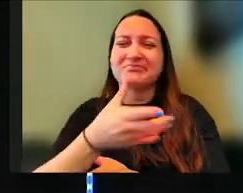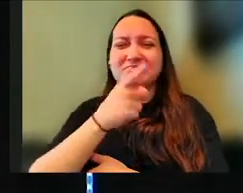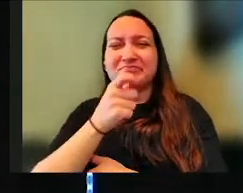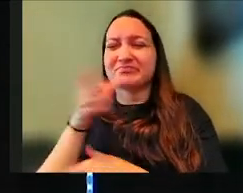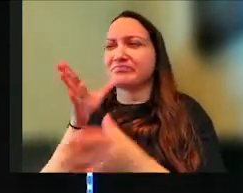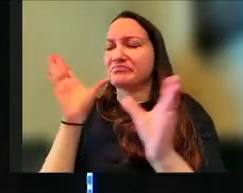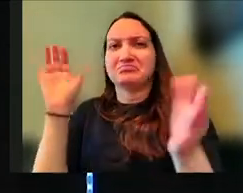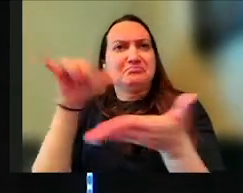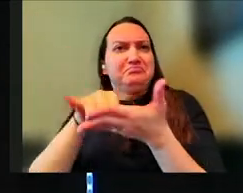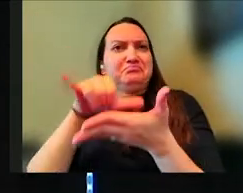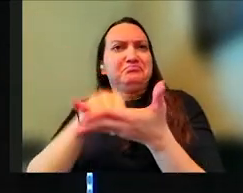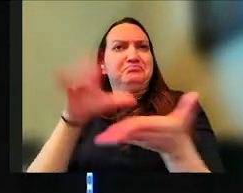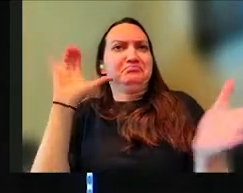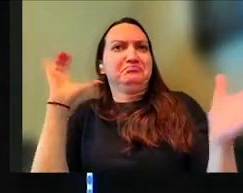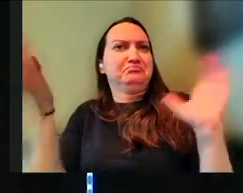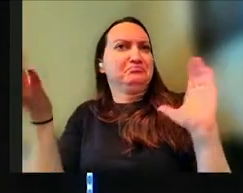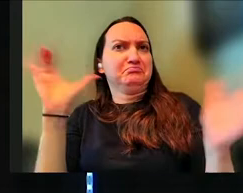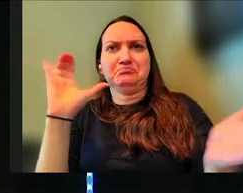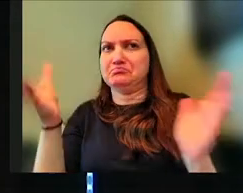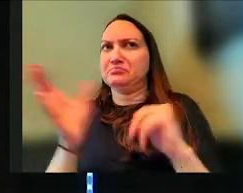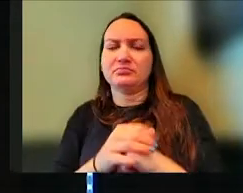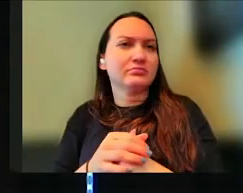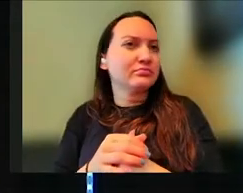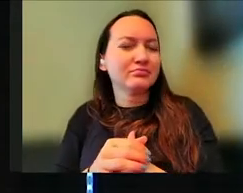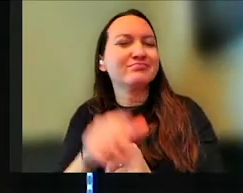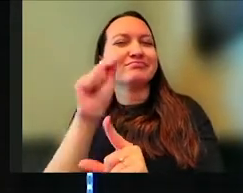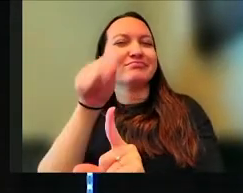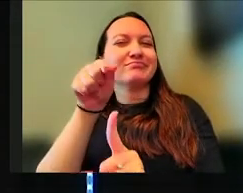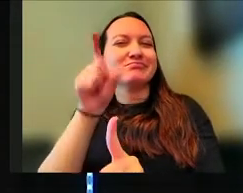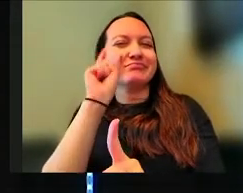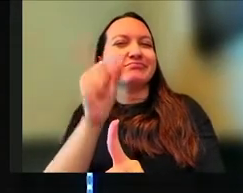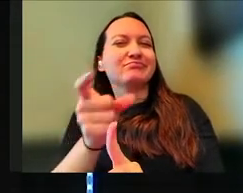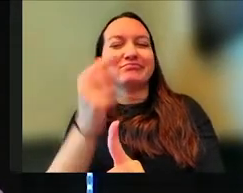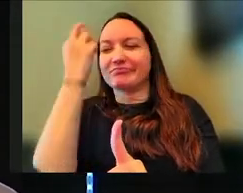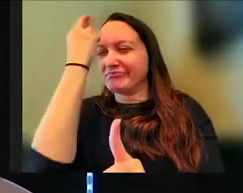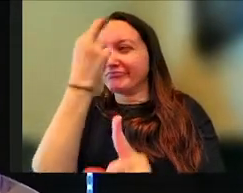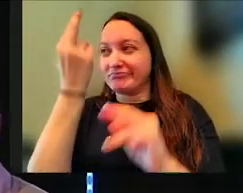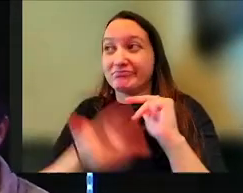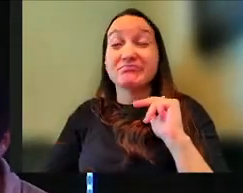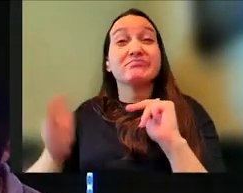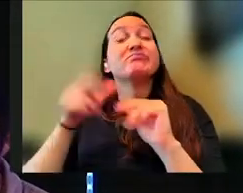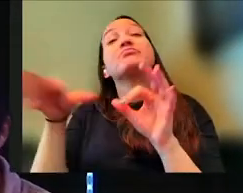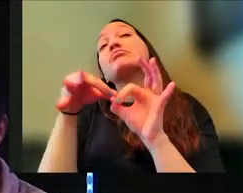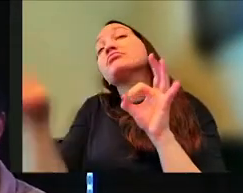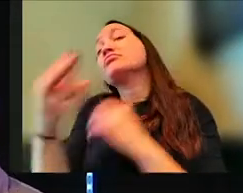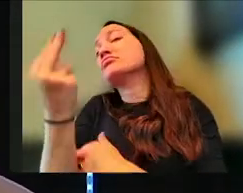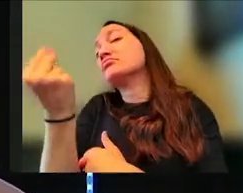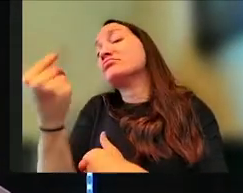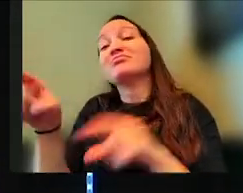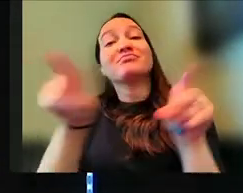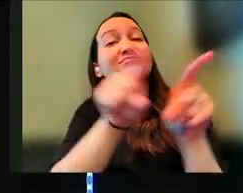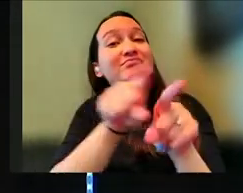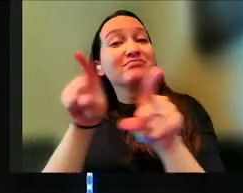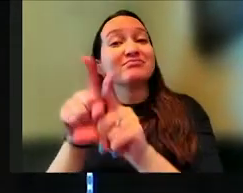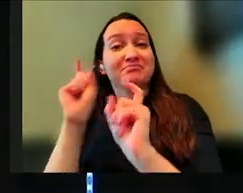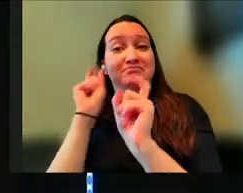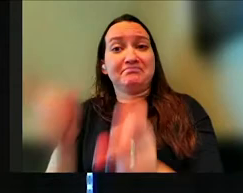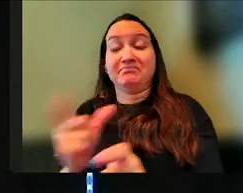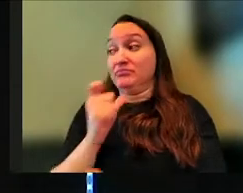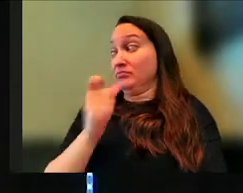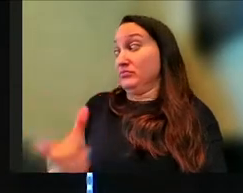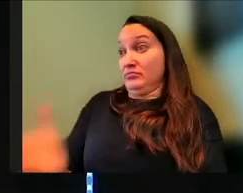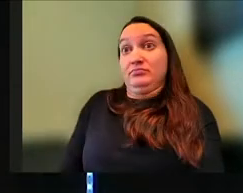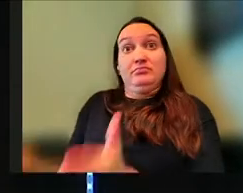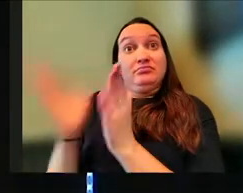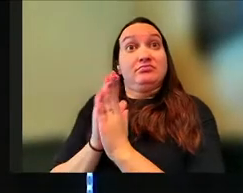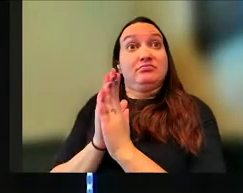compare to this. That's what I want to give to you. And on top of that, verse 13, I will also give you what you did not ask for,